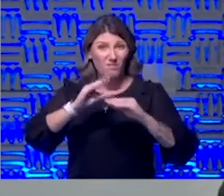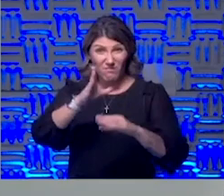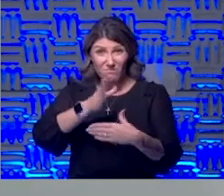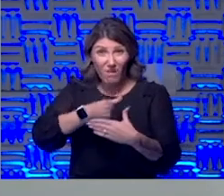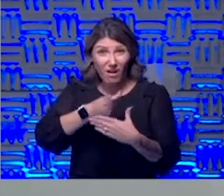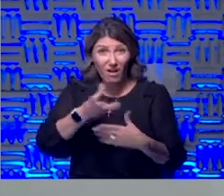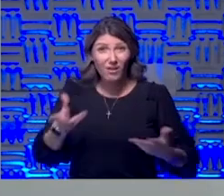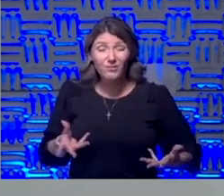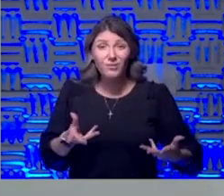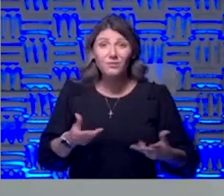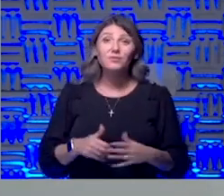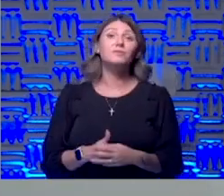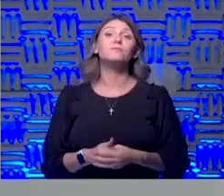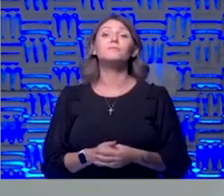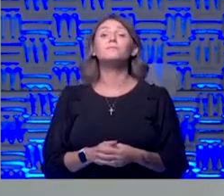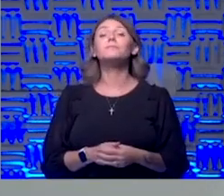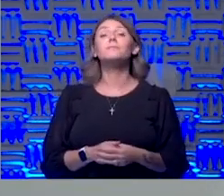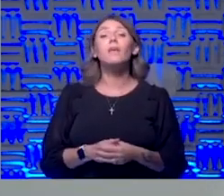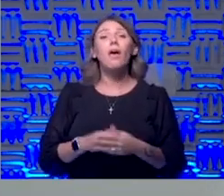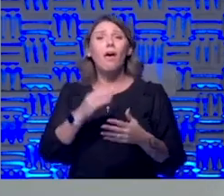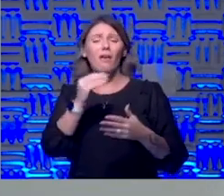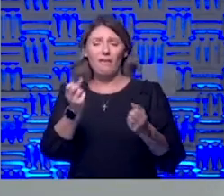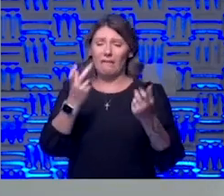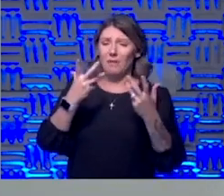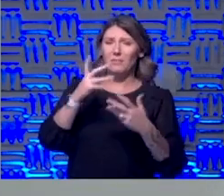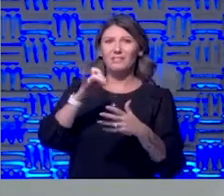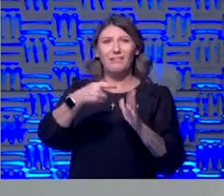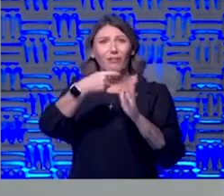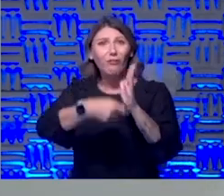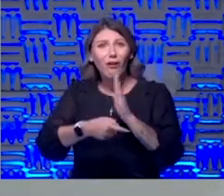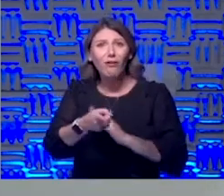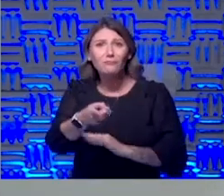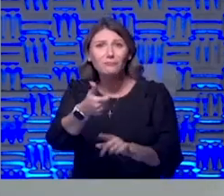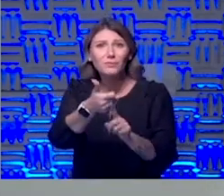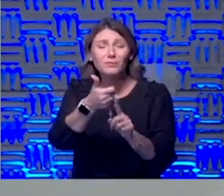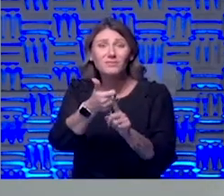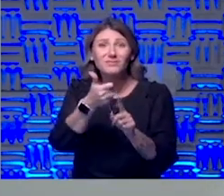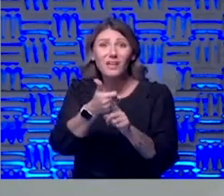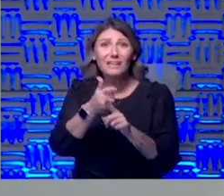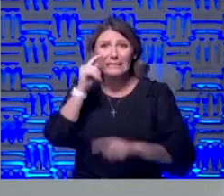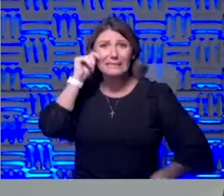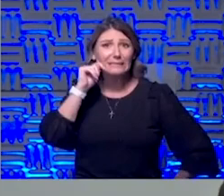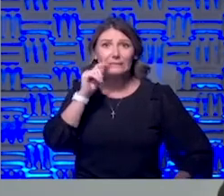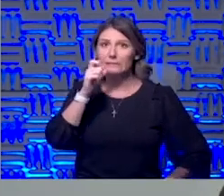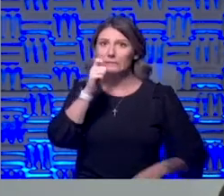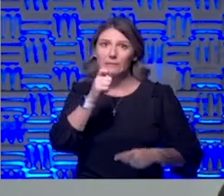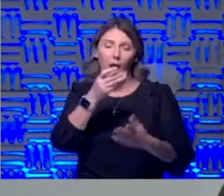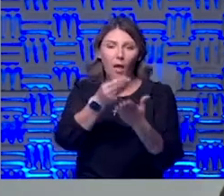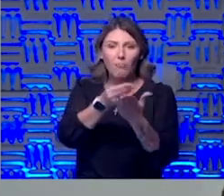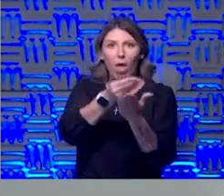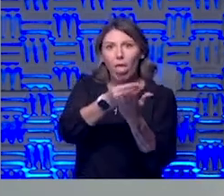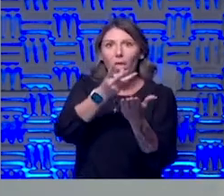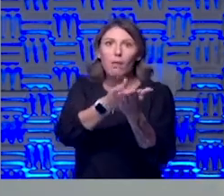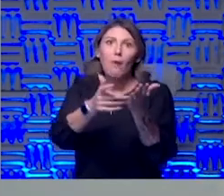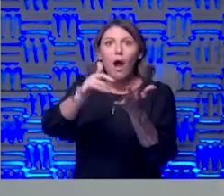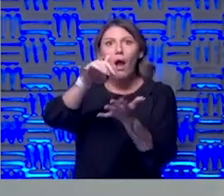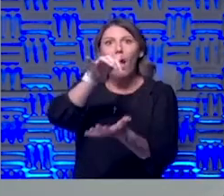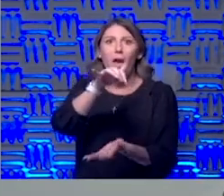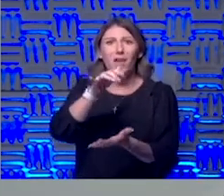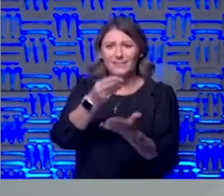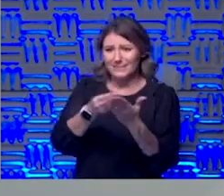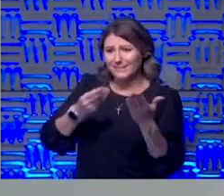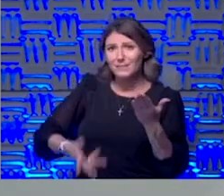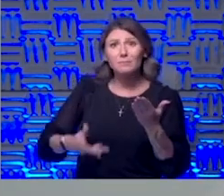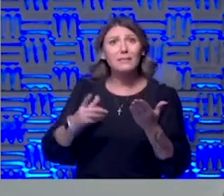and how much does this cost you it's another thing teens aren't making a ton of money and this stuff is expensive